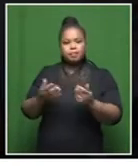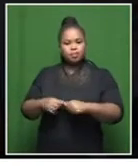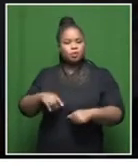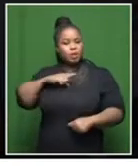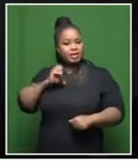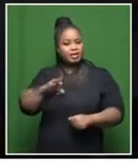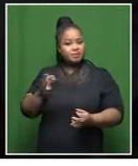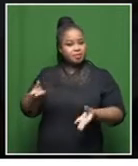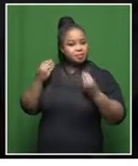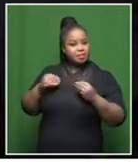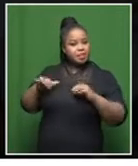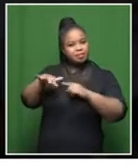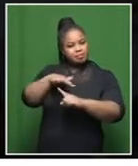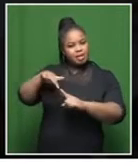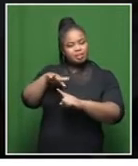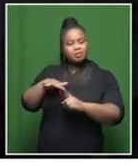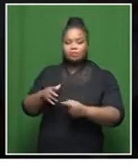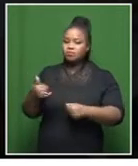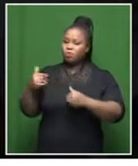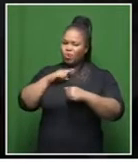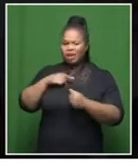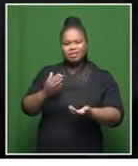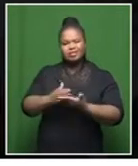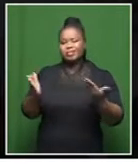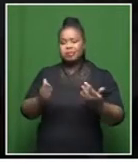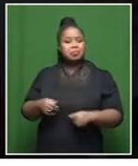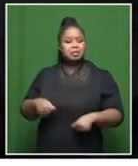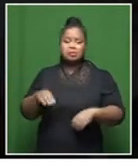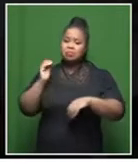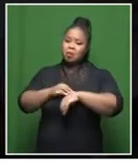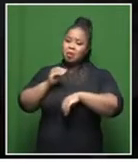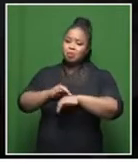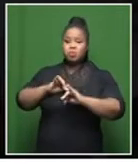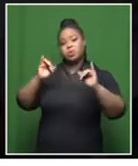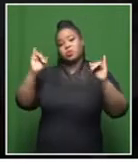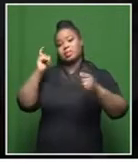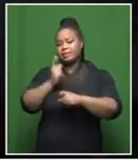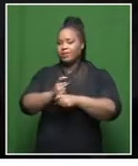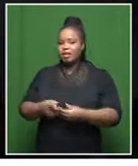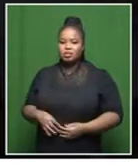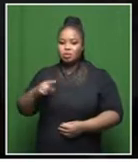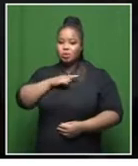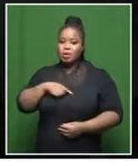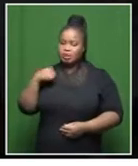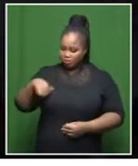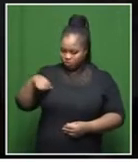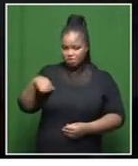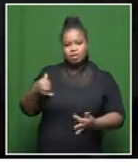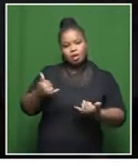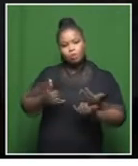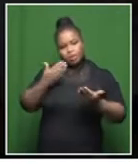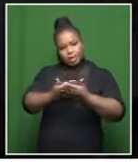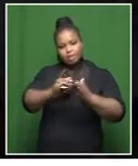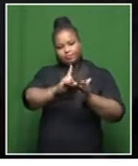place to stay. Otherwise, they become chronic homeless and then the problem becomes even more difficult. So the municipality can come